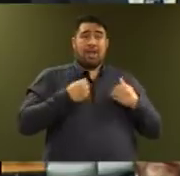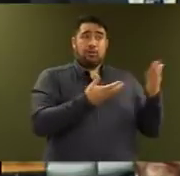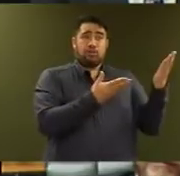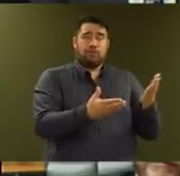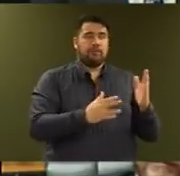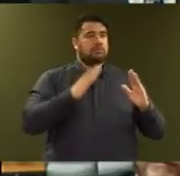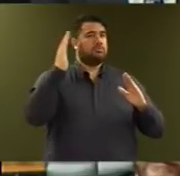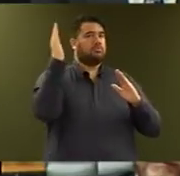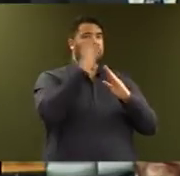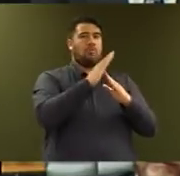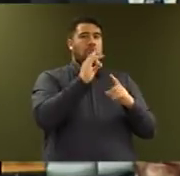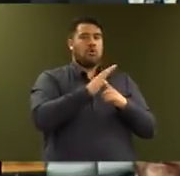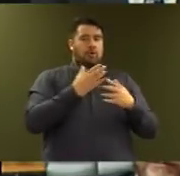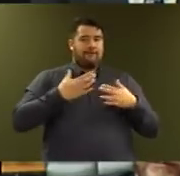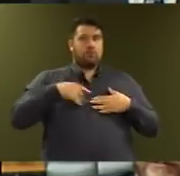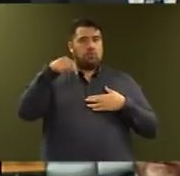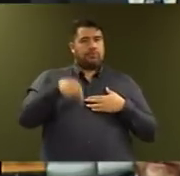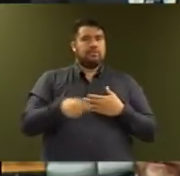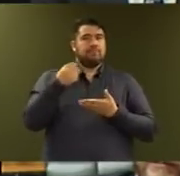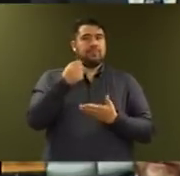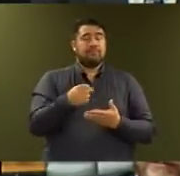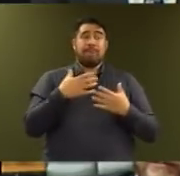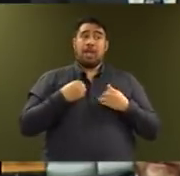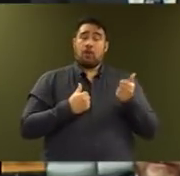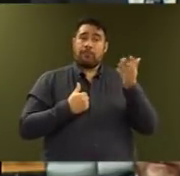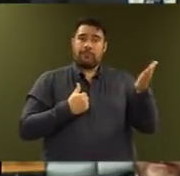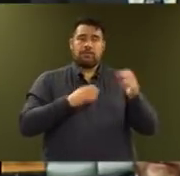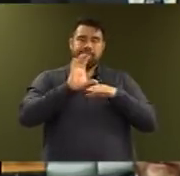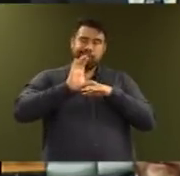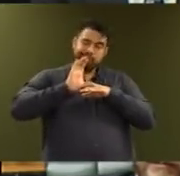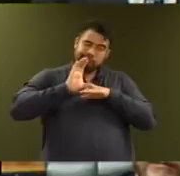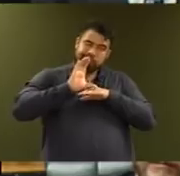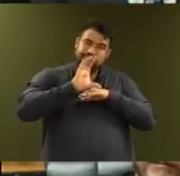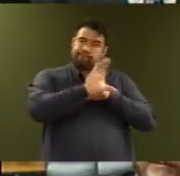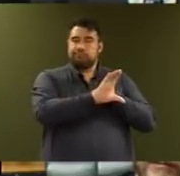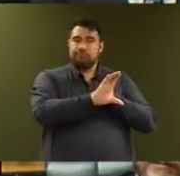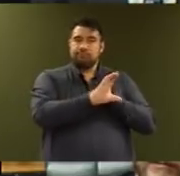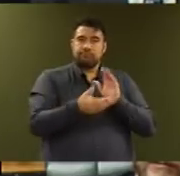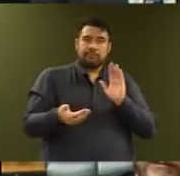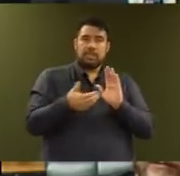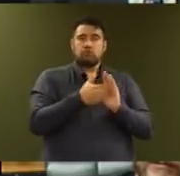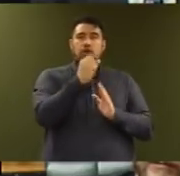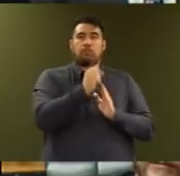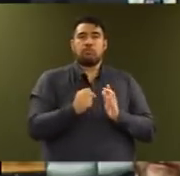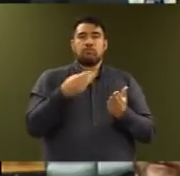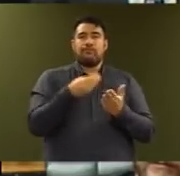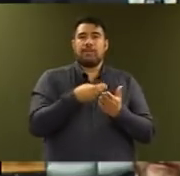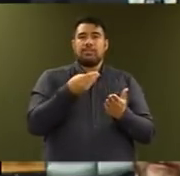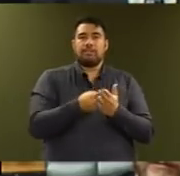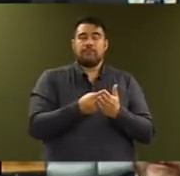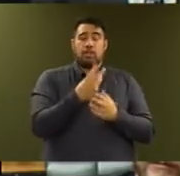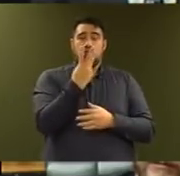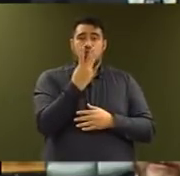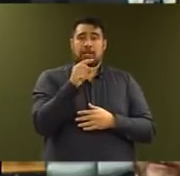top priority for this budget. Health will receive a huge boost in new operating funding with $3